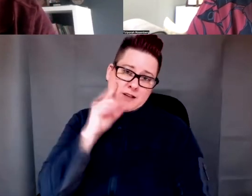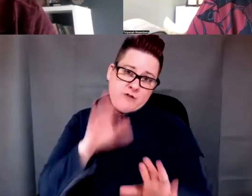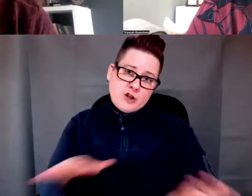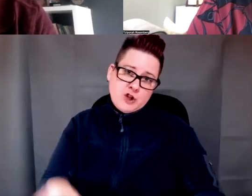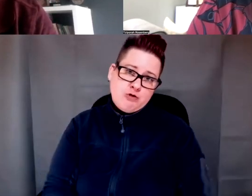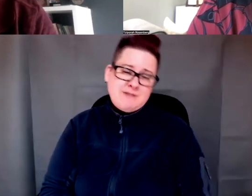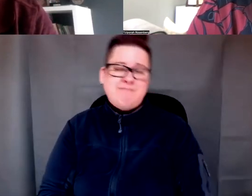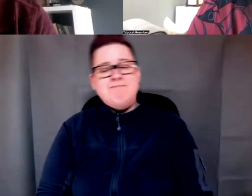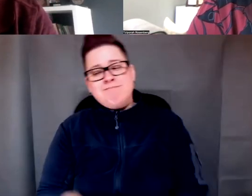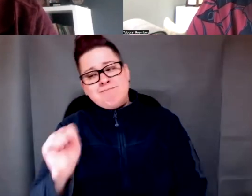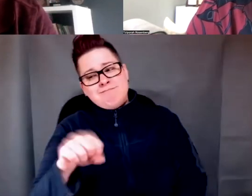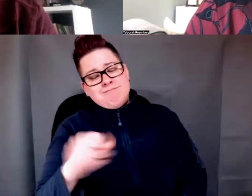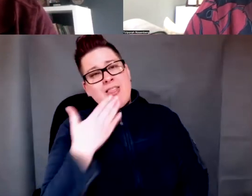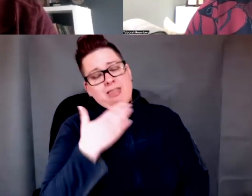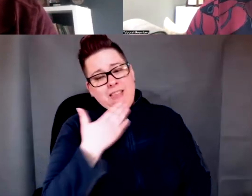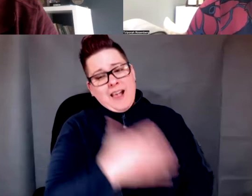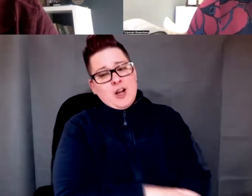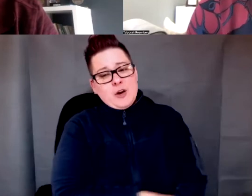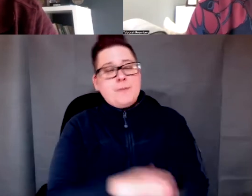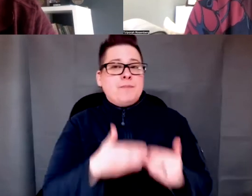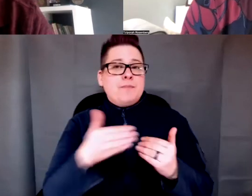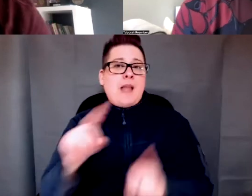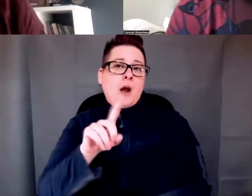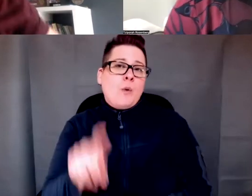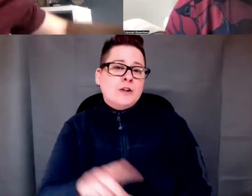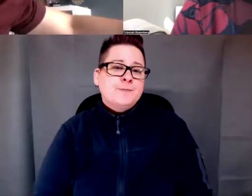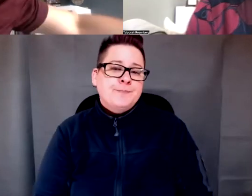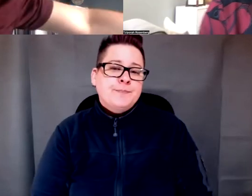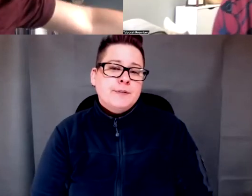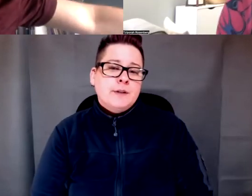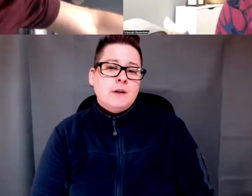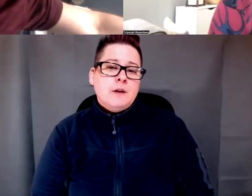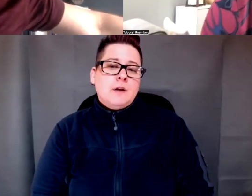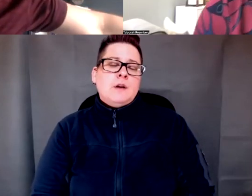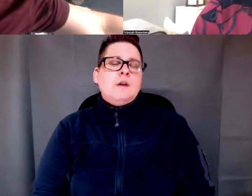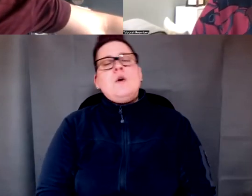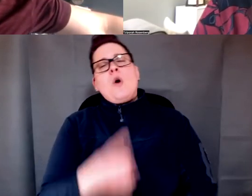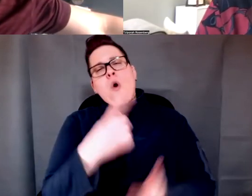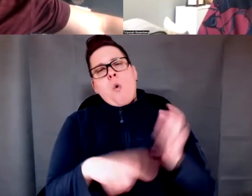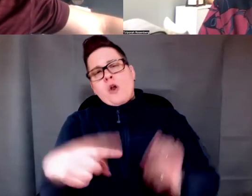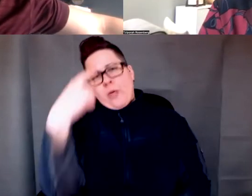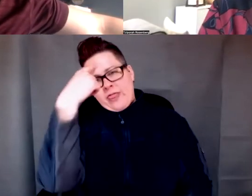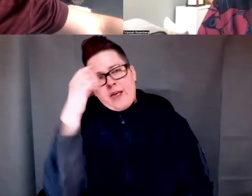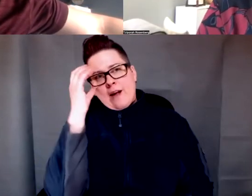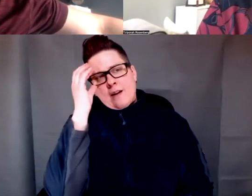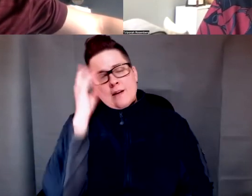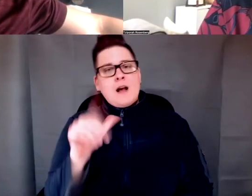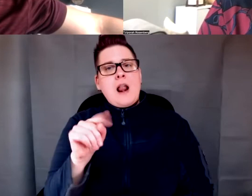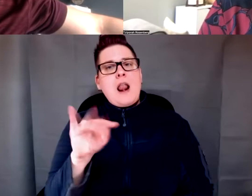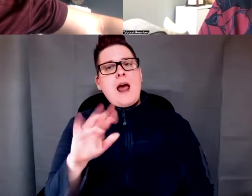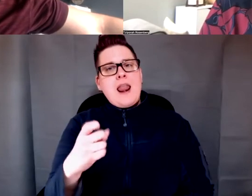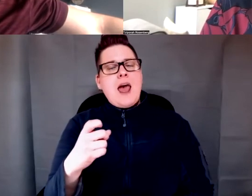Absolutely. Thank you. The next question that we have is, what do you think about the roles of Latinx cultural